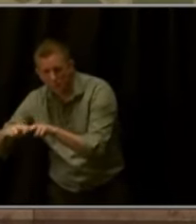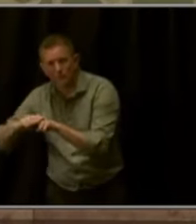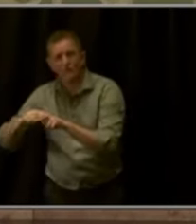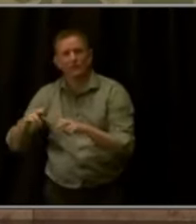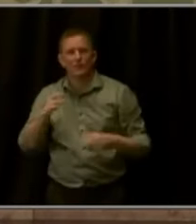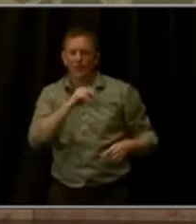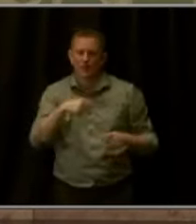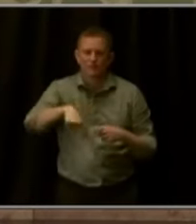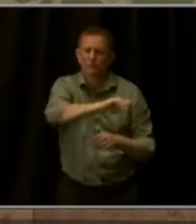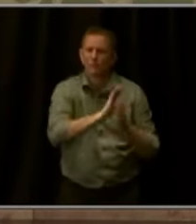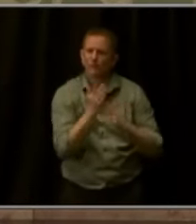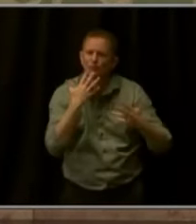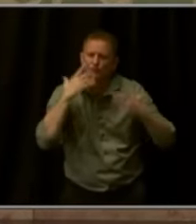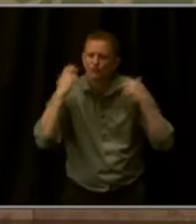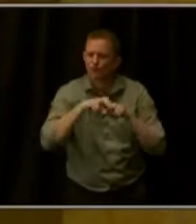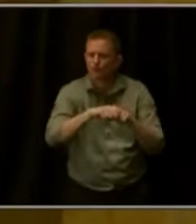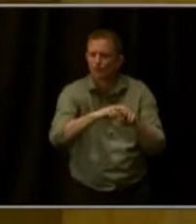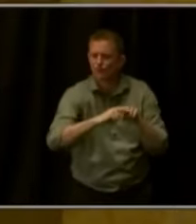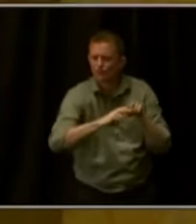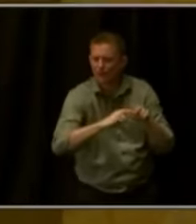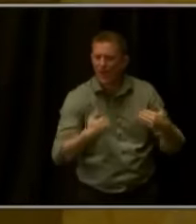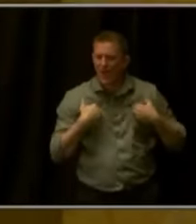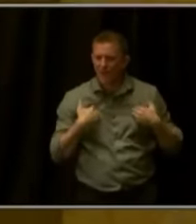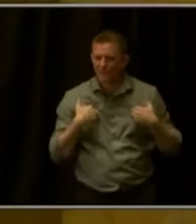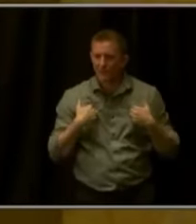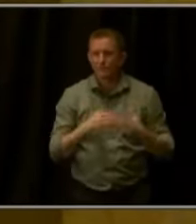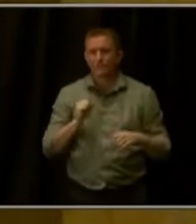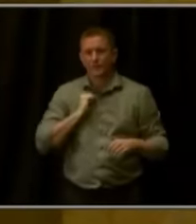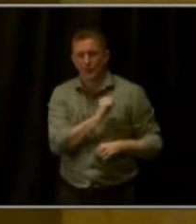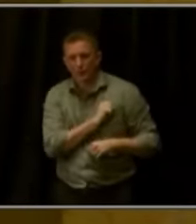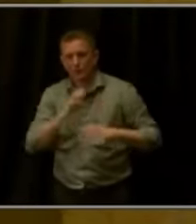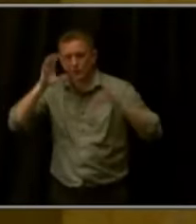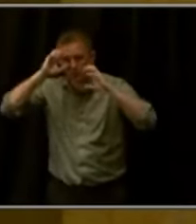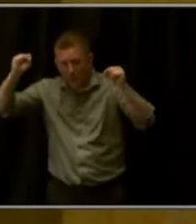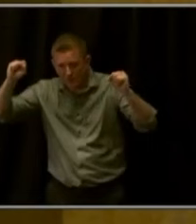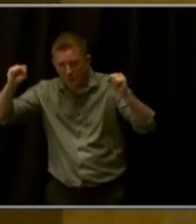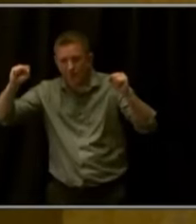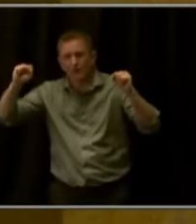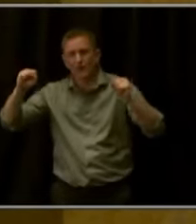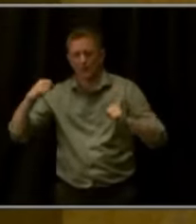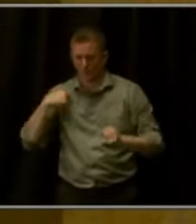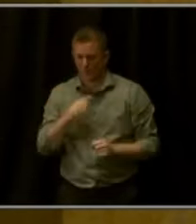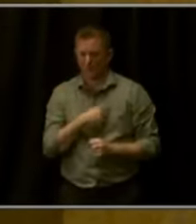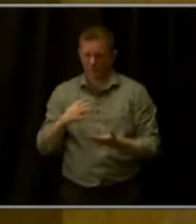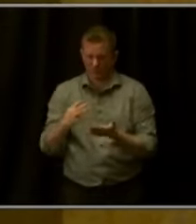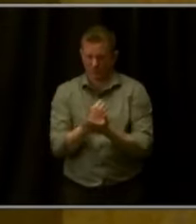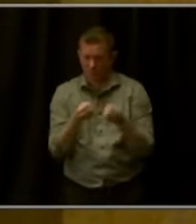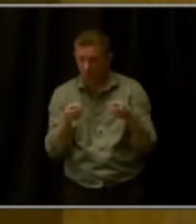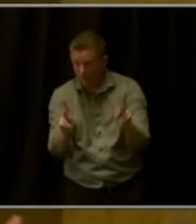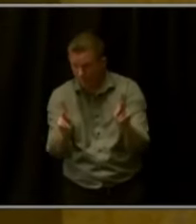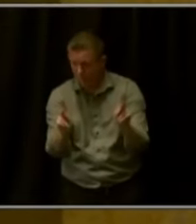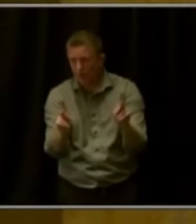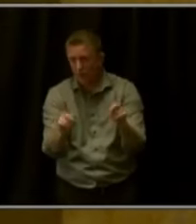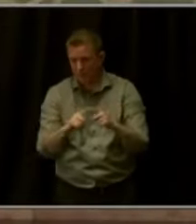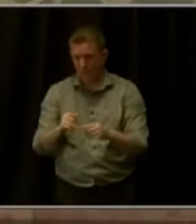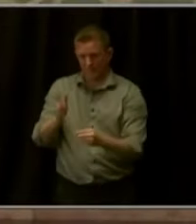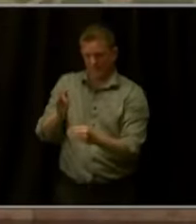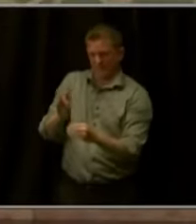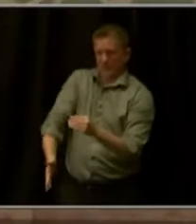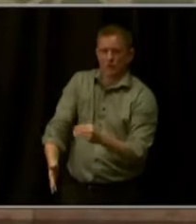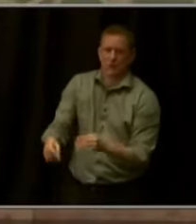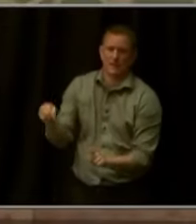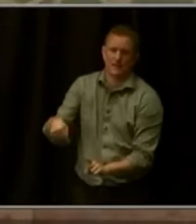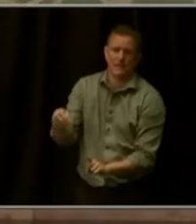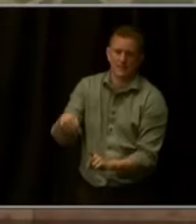forward to partnering with Senate President Fenberg to ensure we take the opportunity to get this done. These